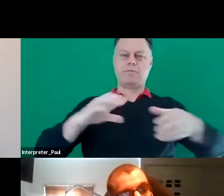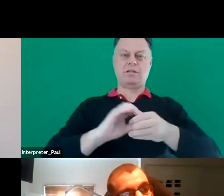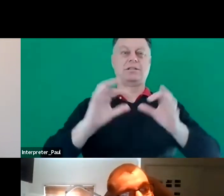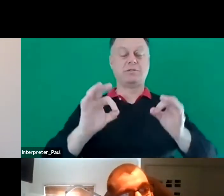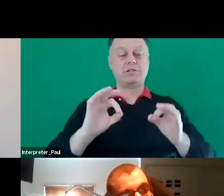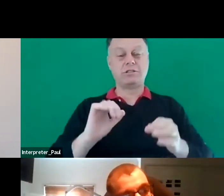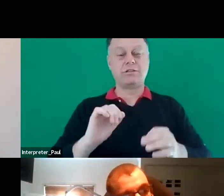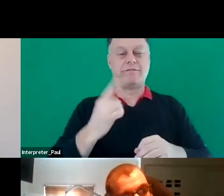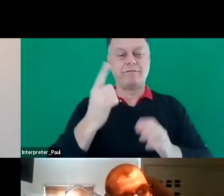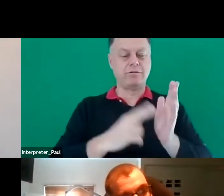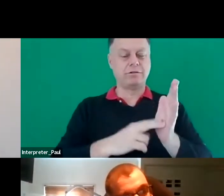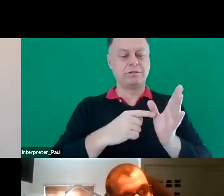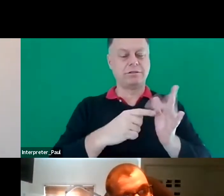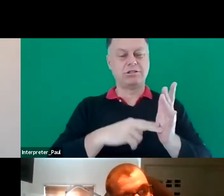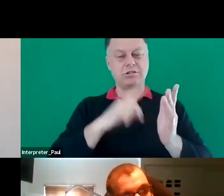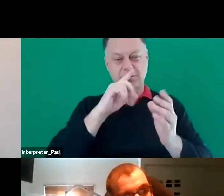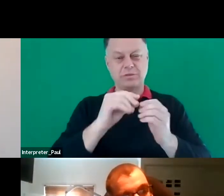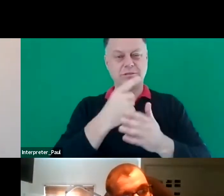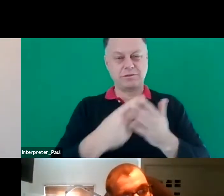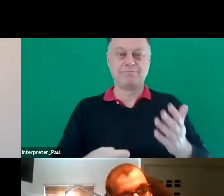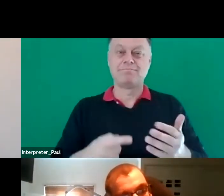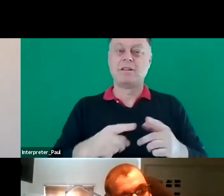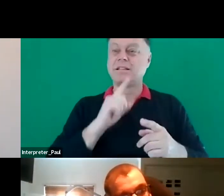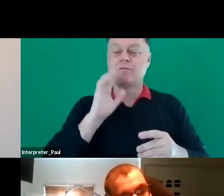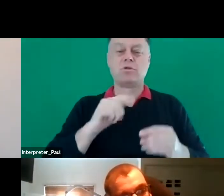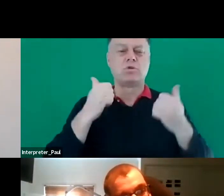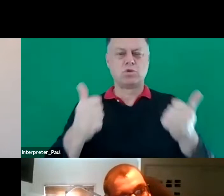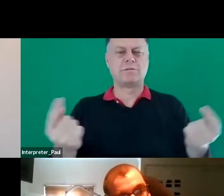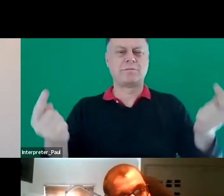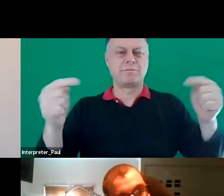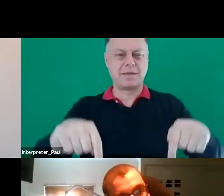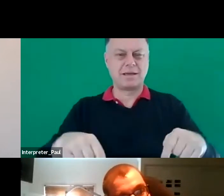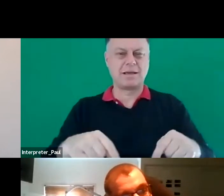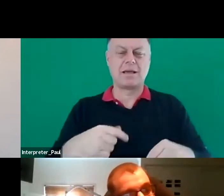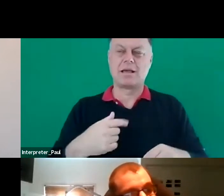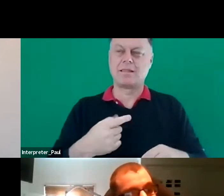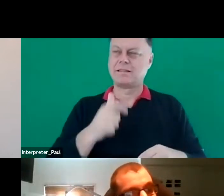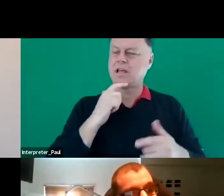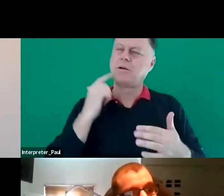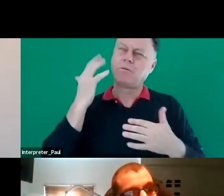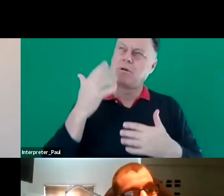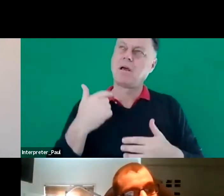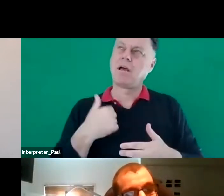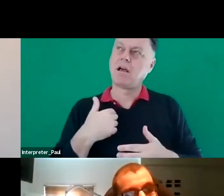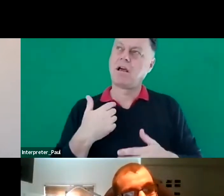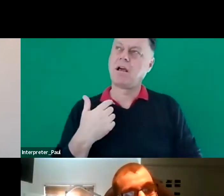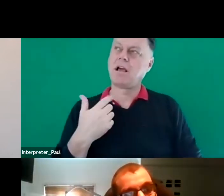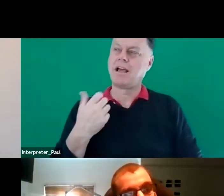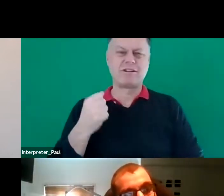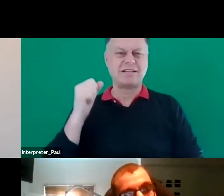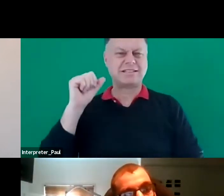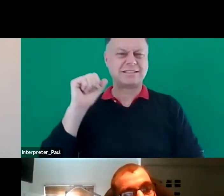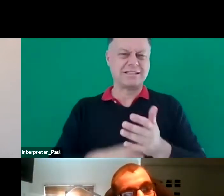So it's great to be back, as I said, at the Pathways Conference and I've worked out this afternoon that I've really got the tough gig,